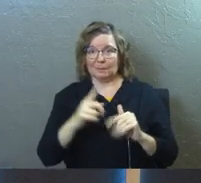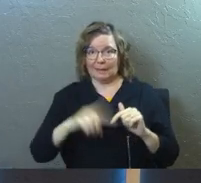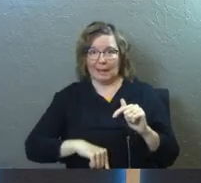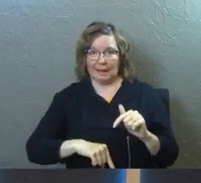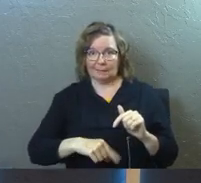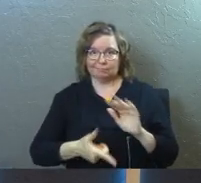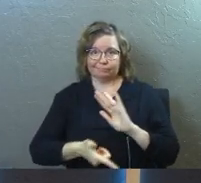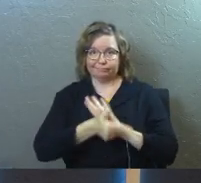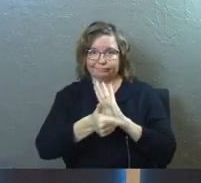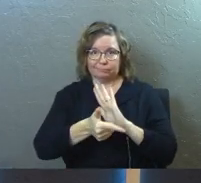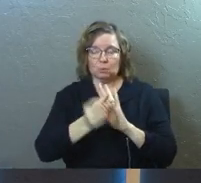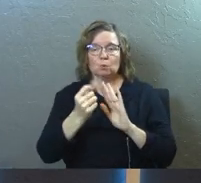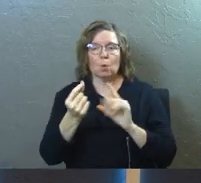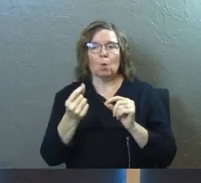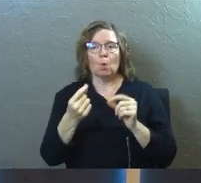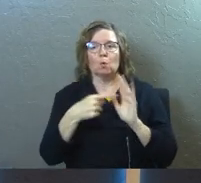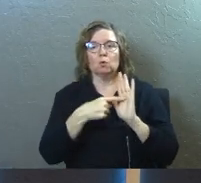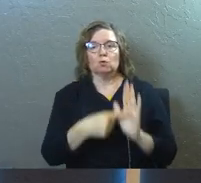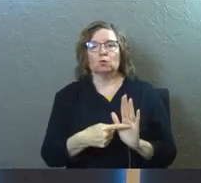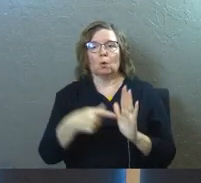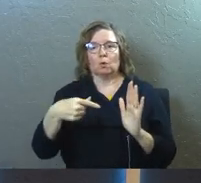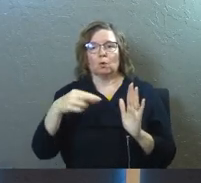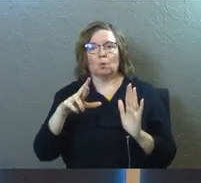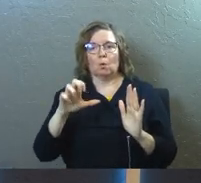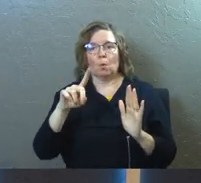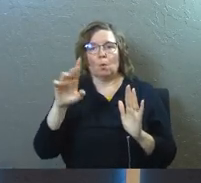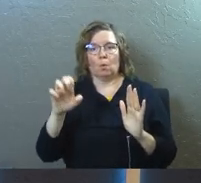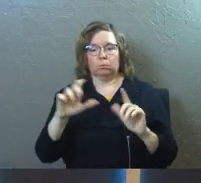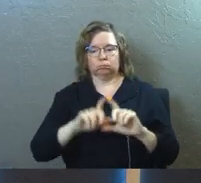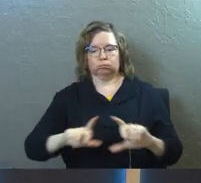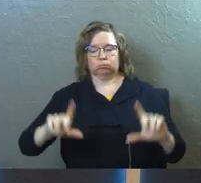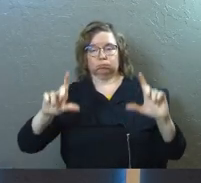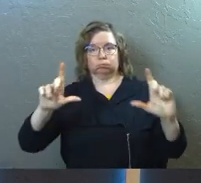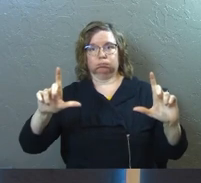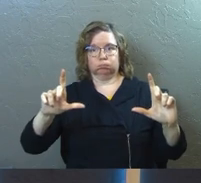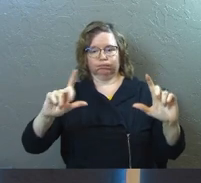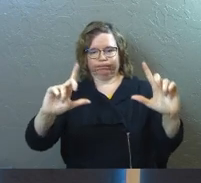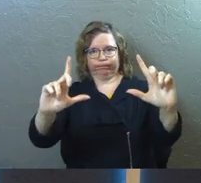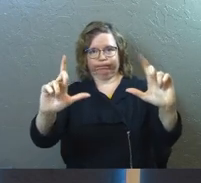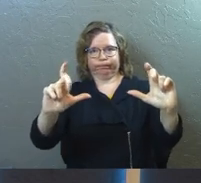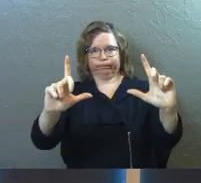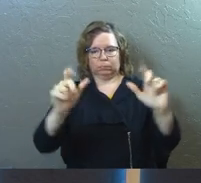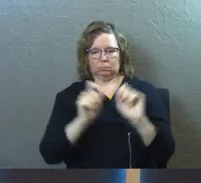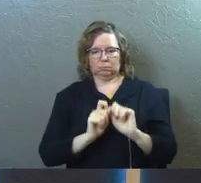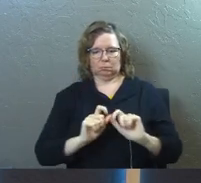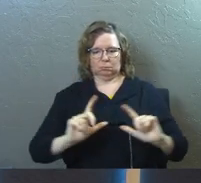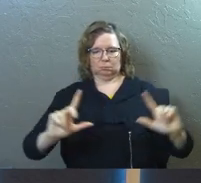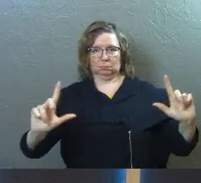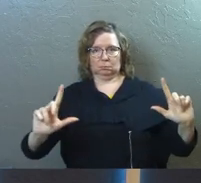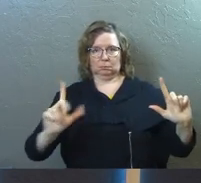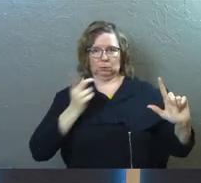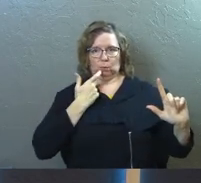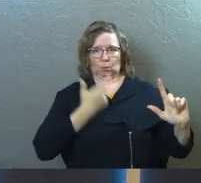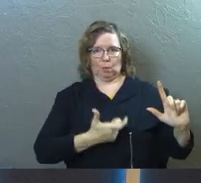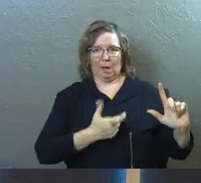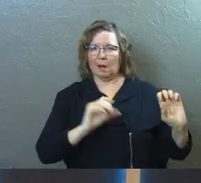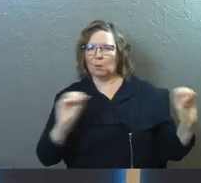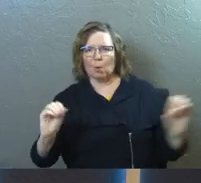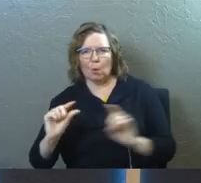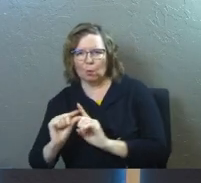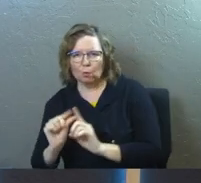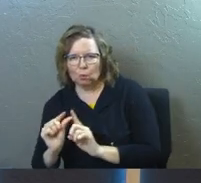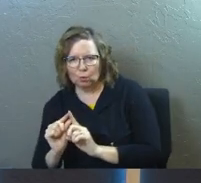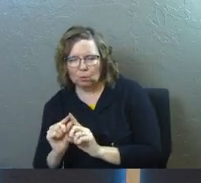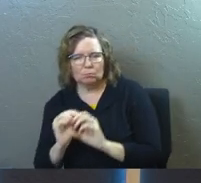Right? Yeah, get the tissues out. Here it comes. If you're online, I just want to say to you guys, welcome to church. We love you guys.